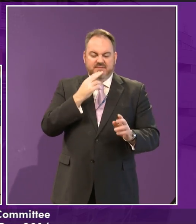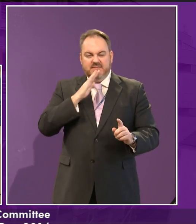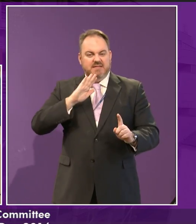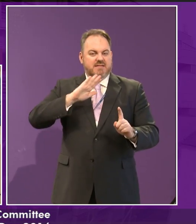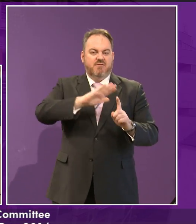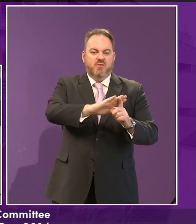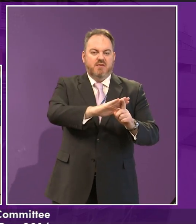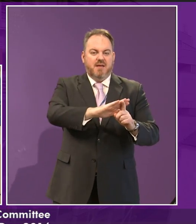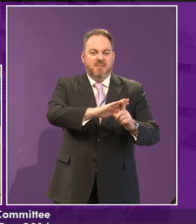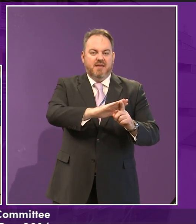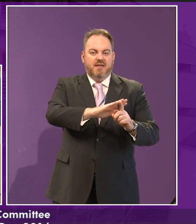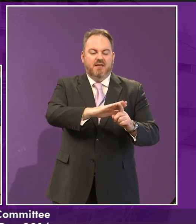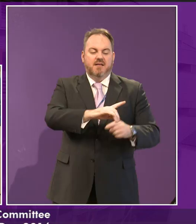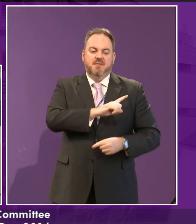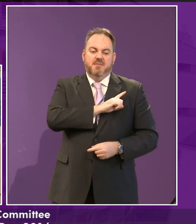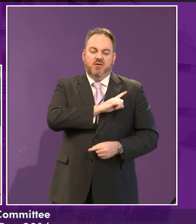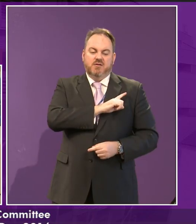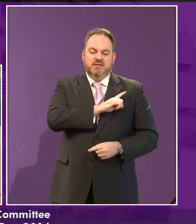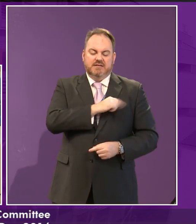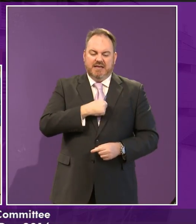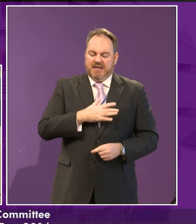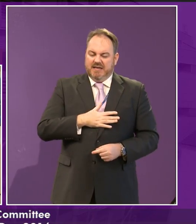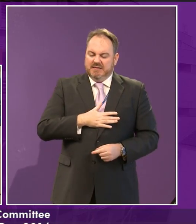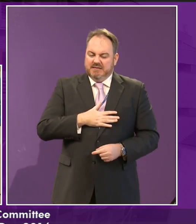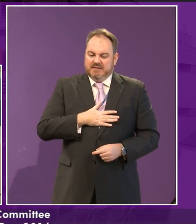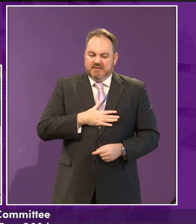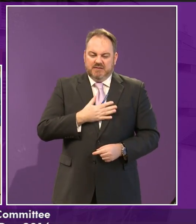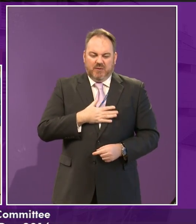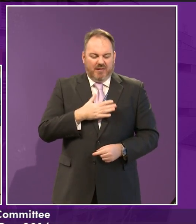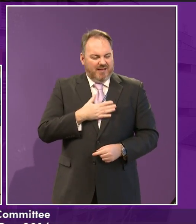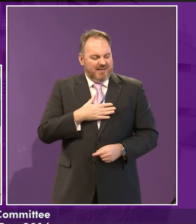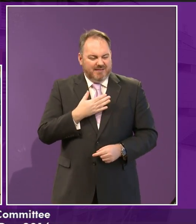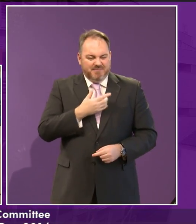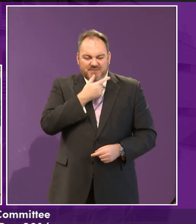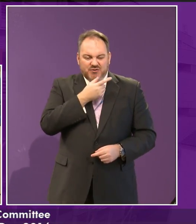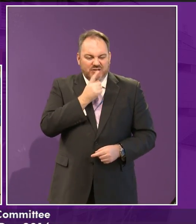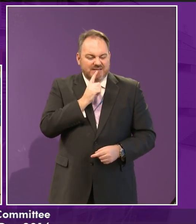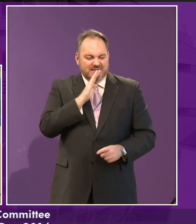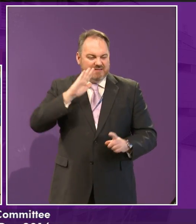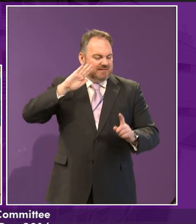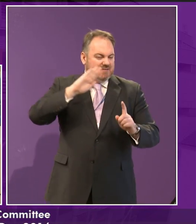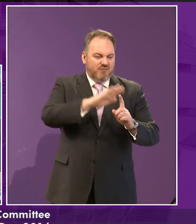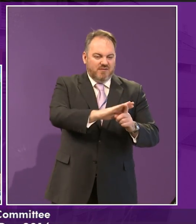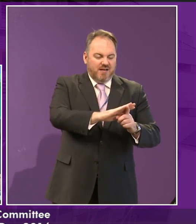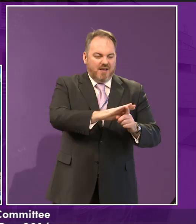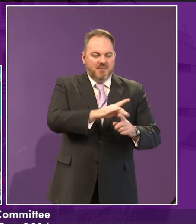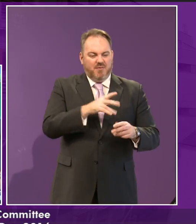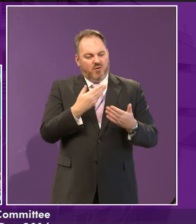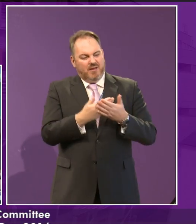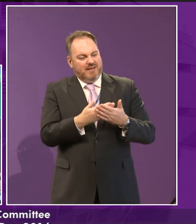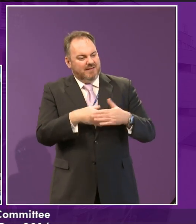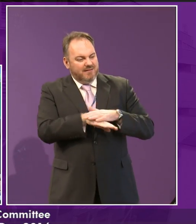I don't like the fact that people gender stereotype because if, like, stereotypically,